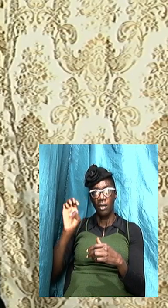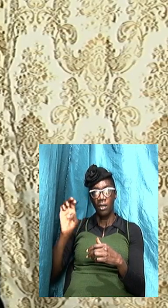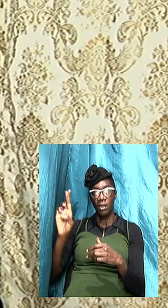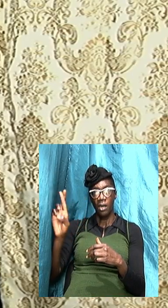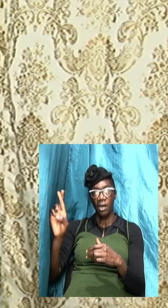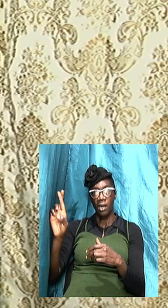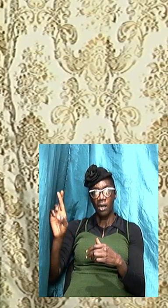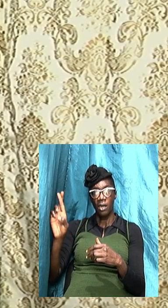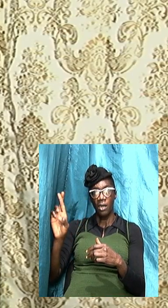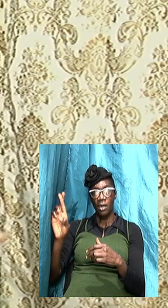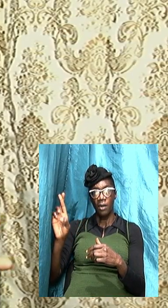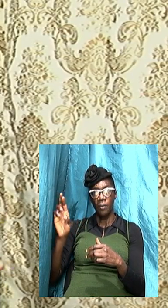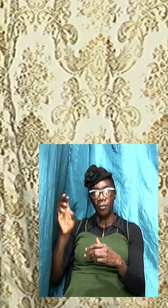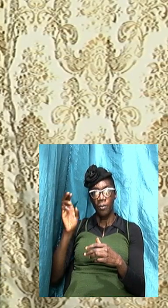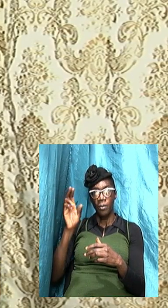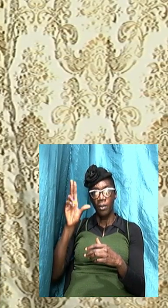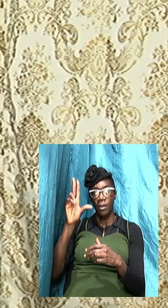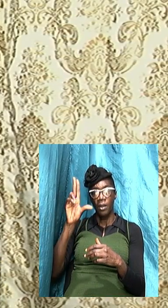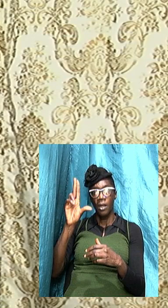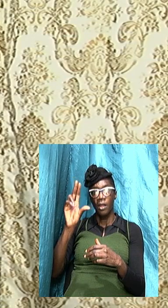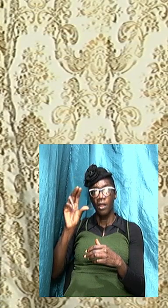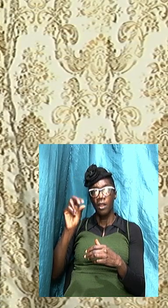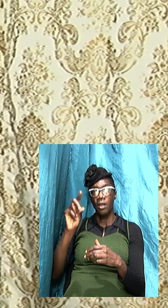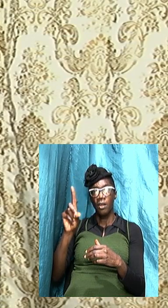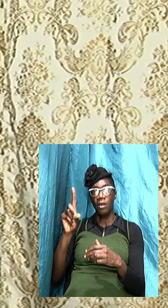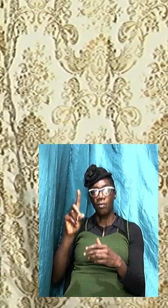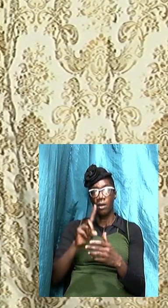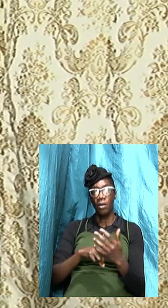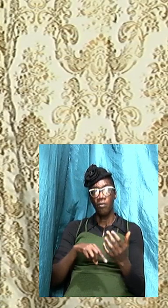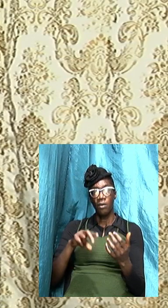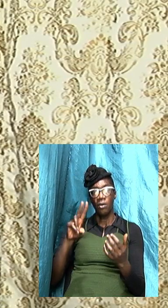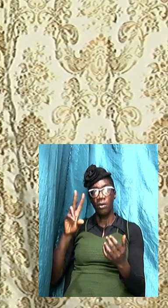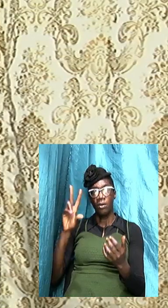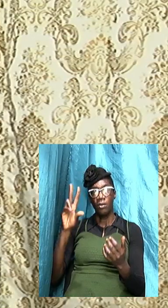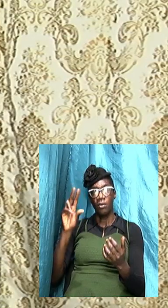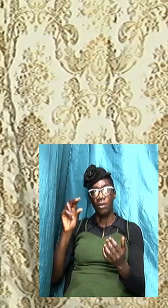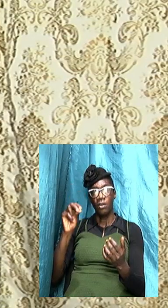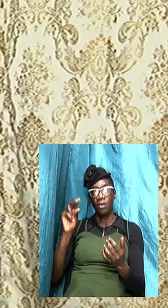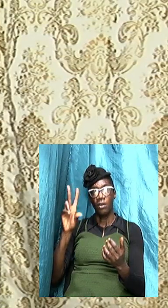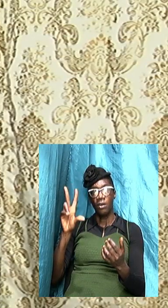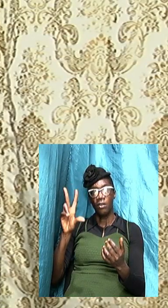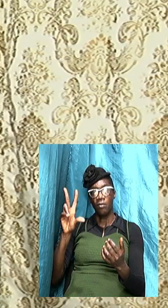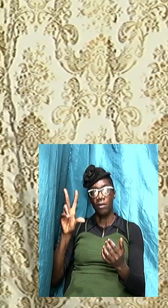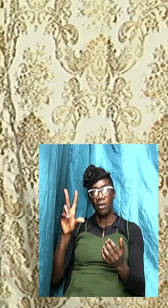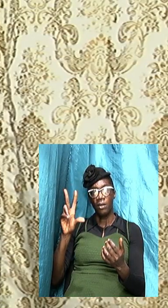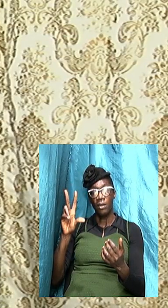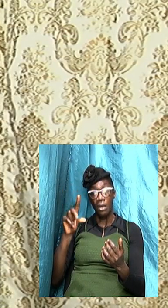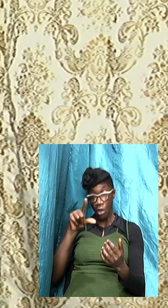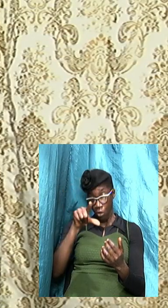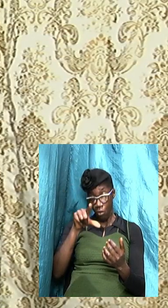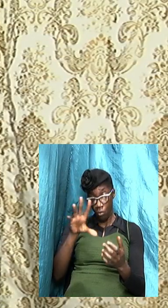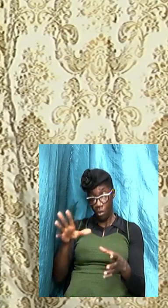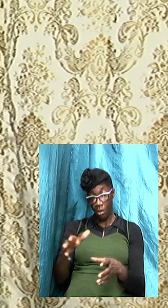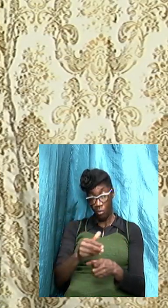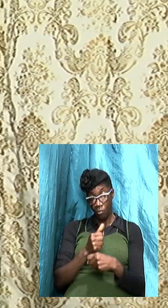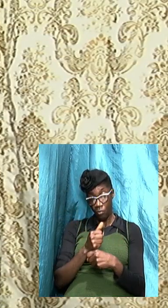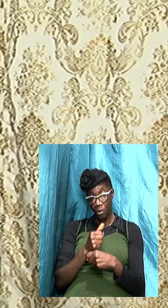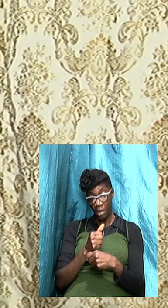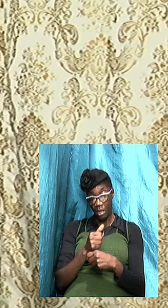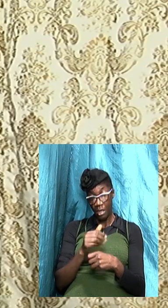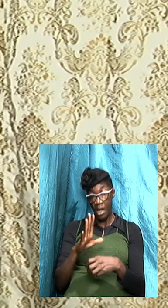so I don't want to hear if you want to rule it then fine but it